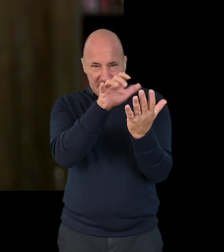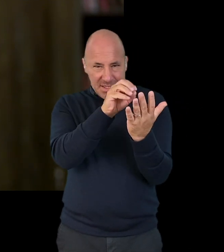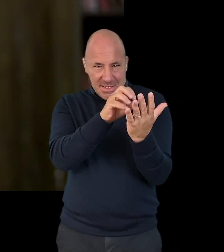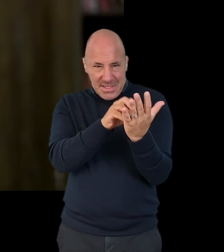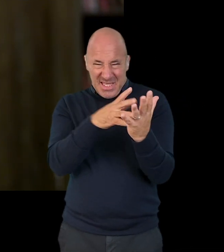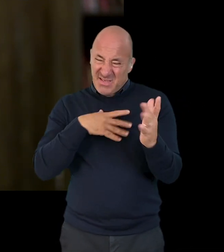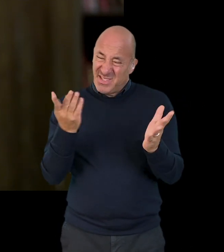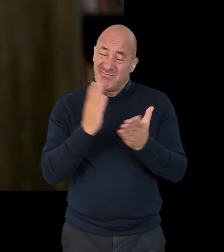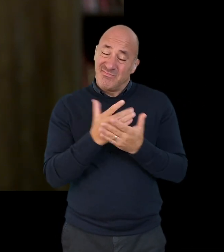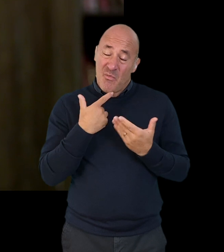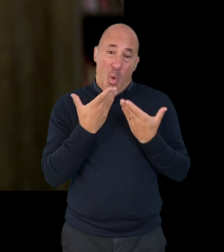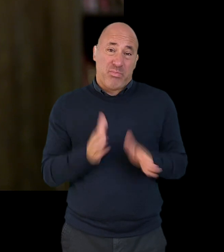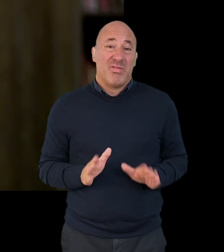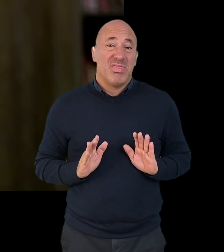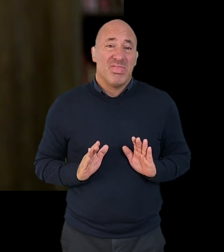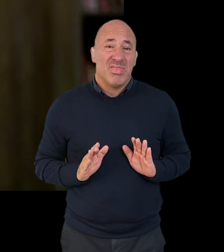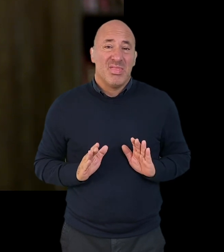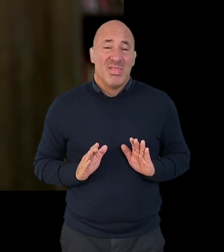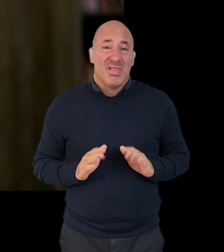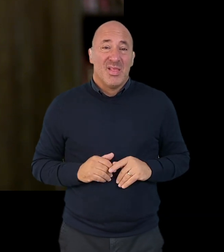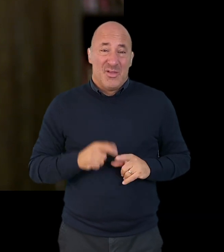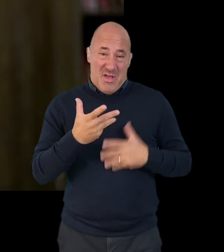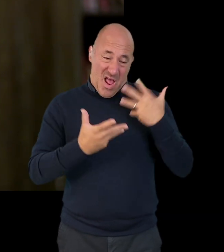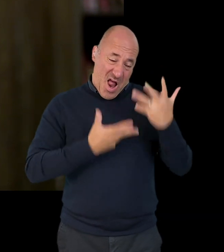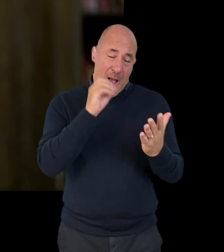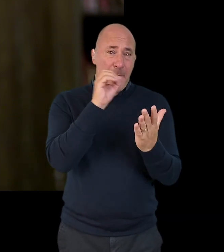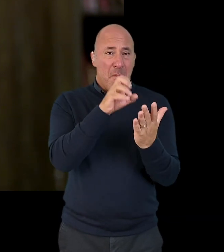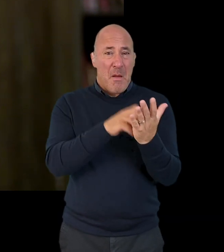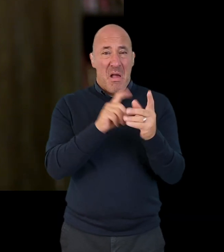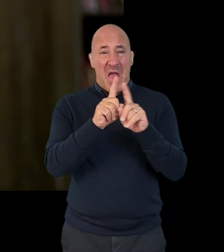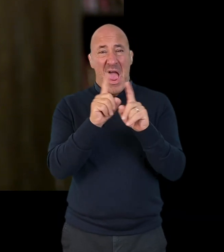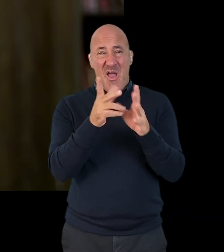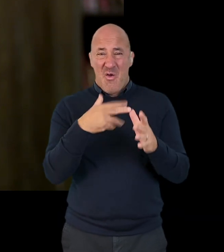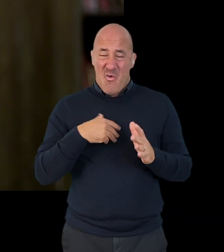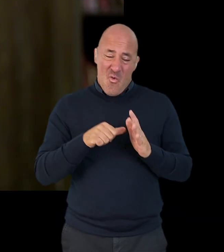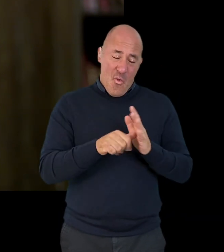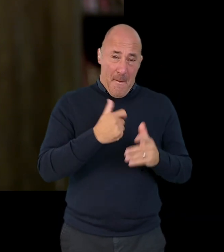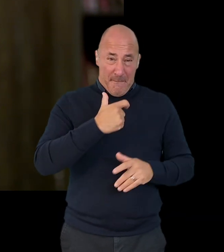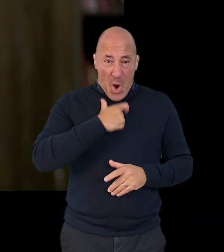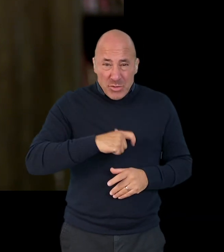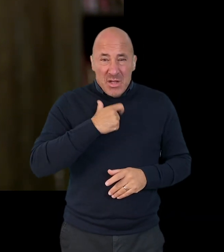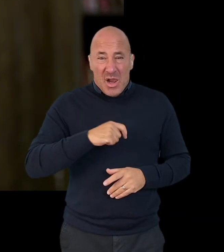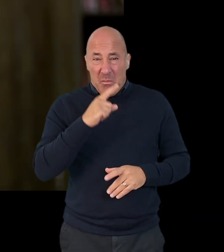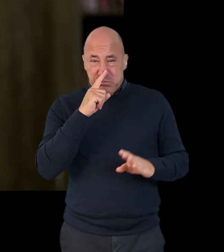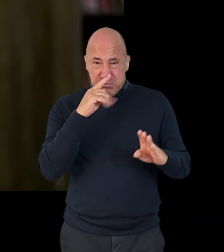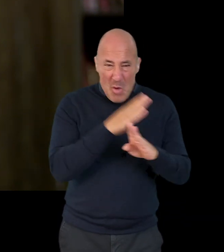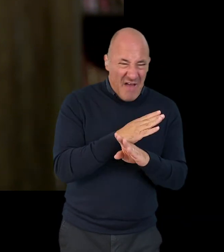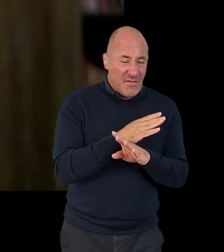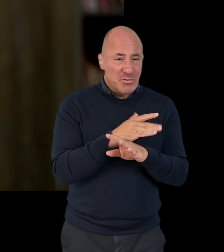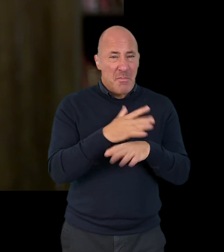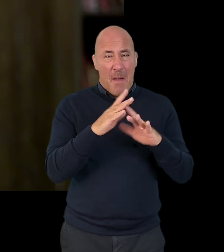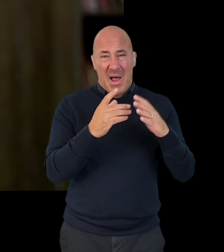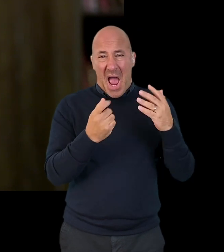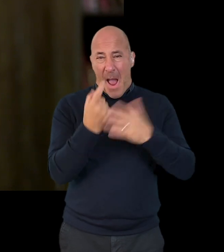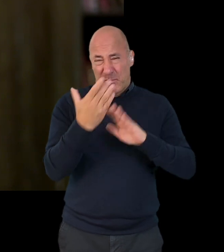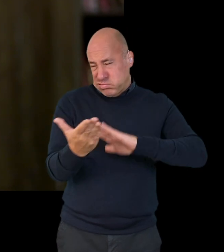your lawyer, you need to be as open as possible. You'll be talking about things that are very difficult, that are very personal,